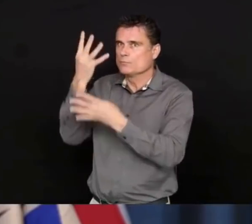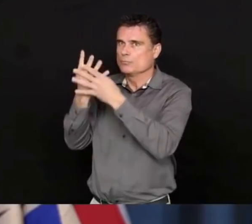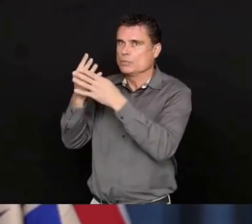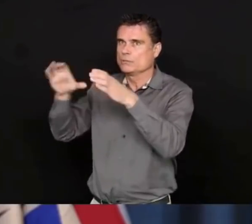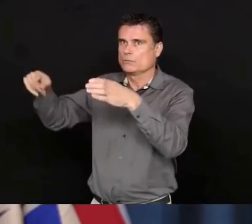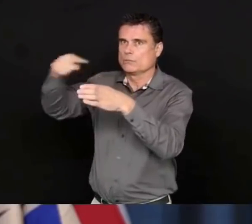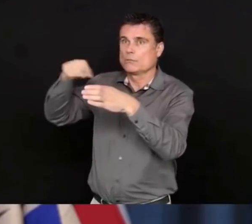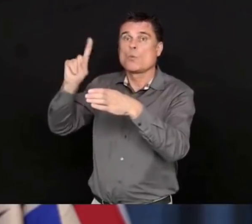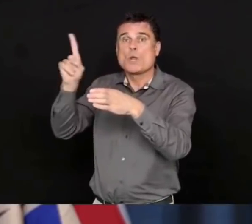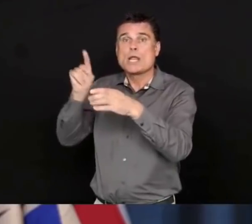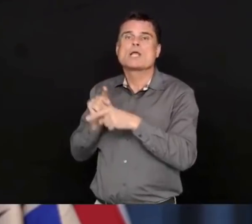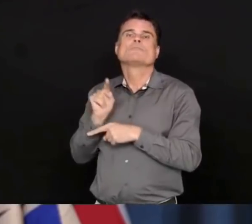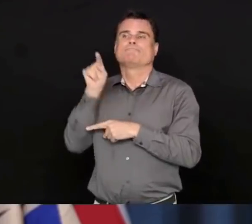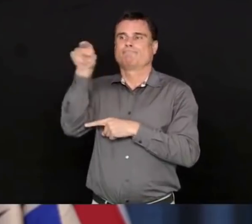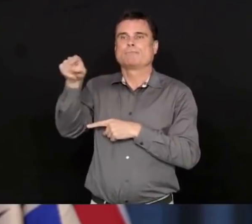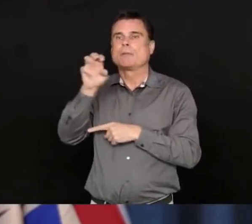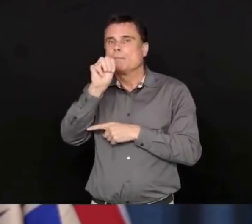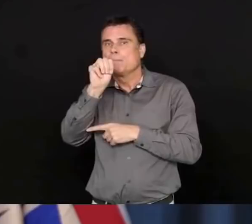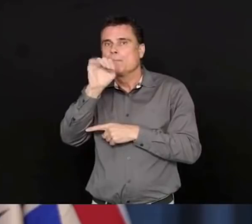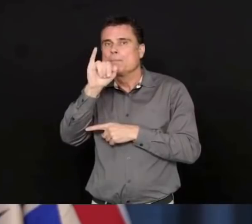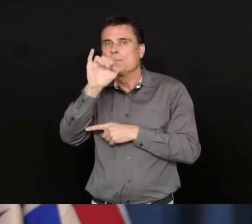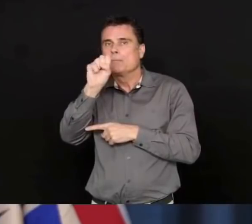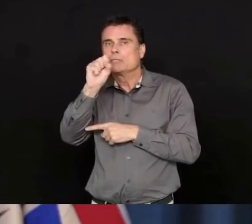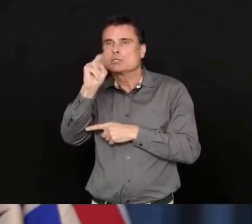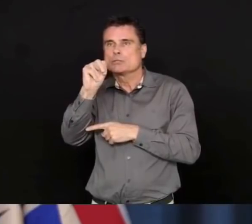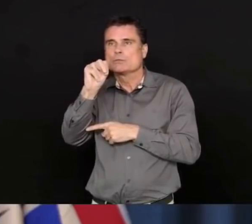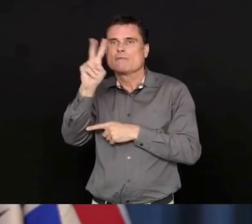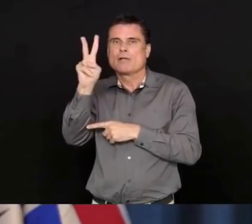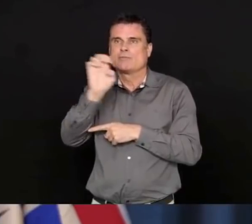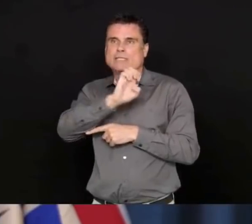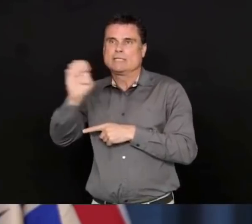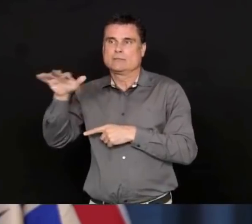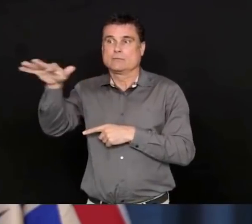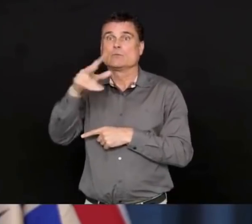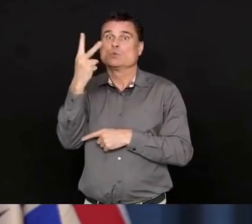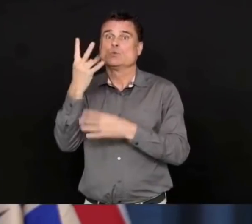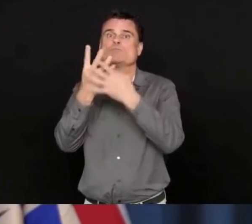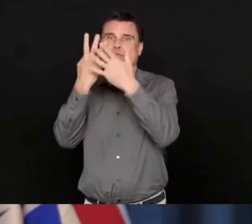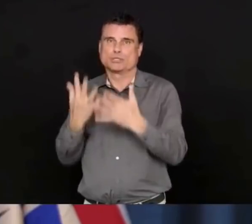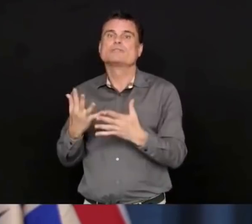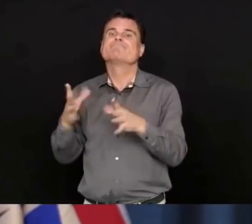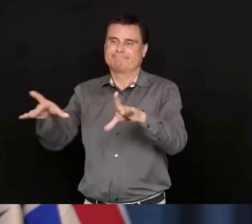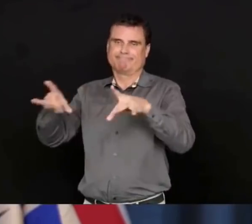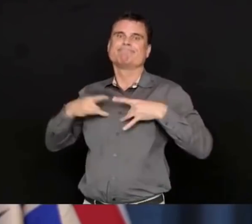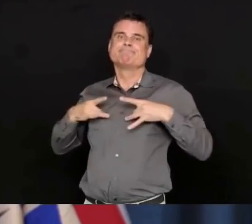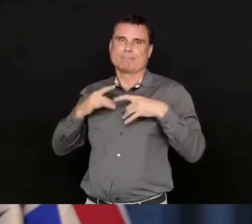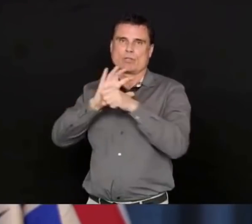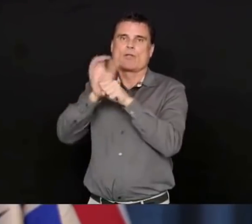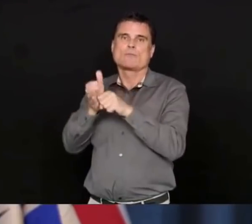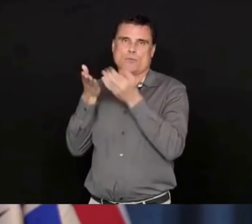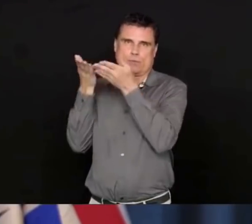understand it, two positive inmates in that facility, and an ongoing investigation and outbreak response is